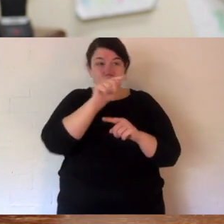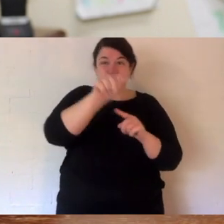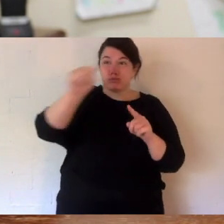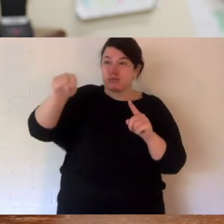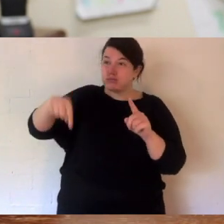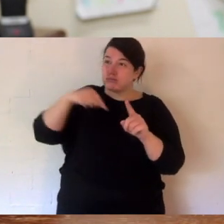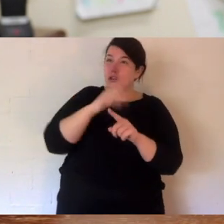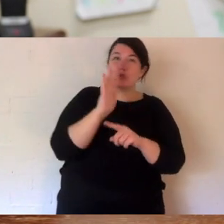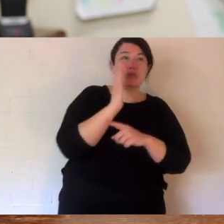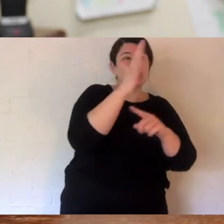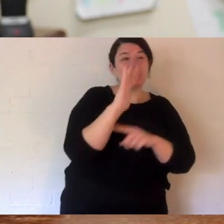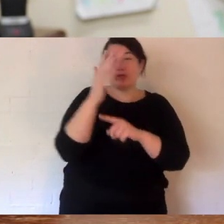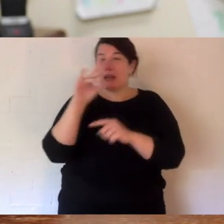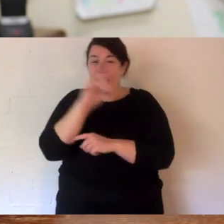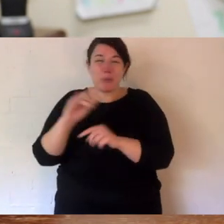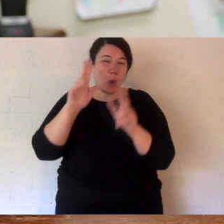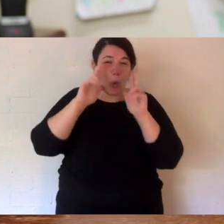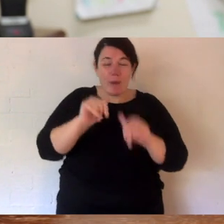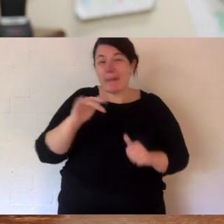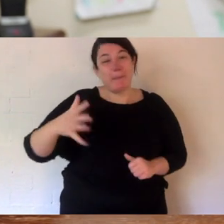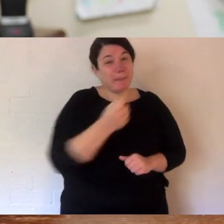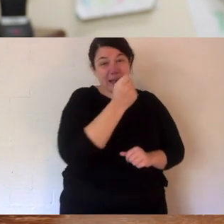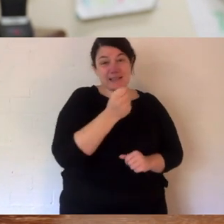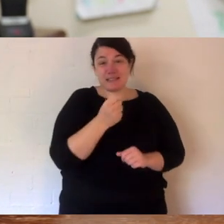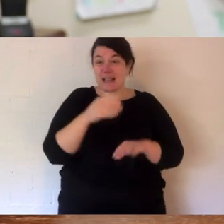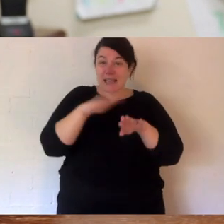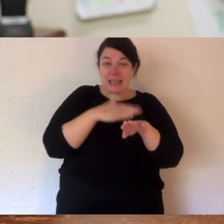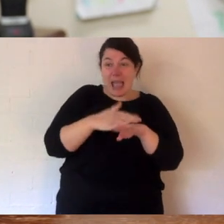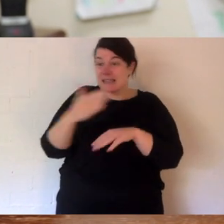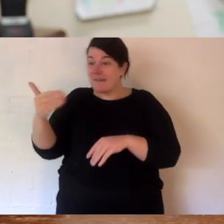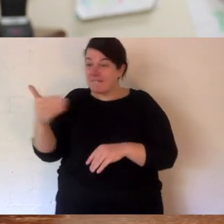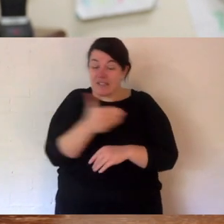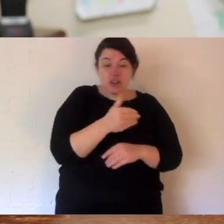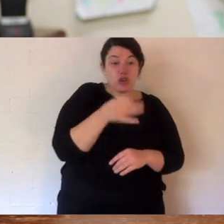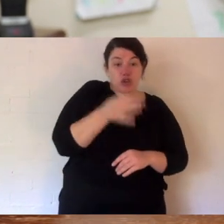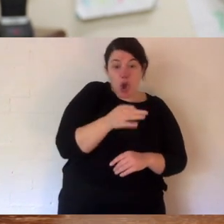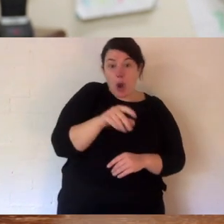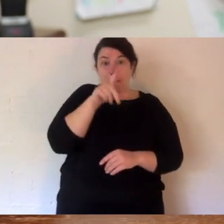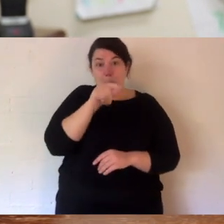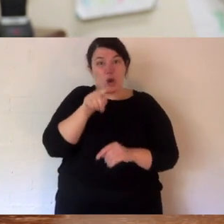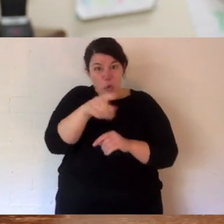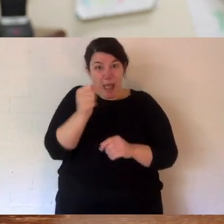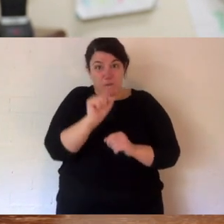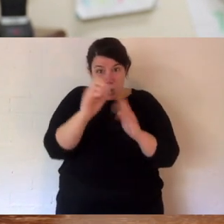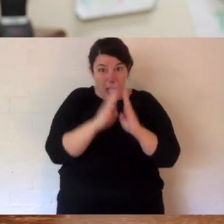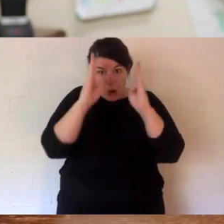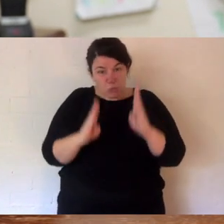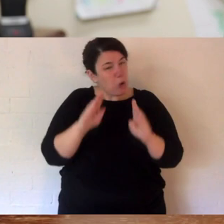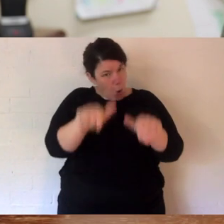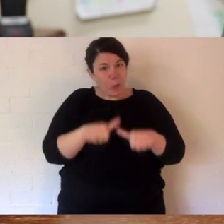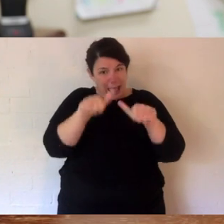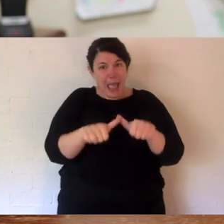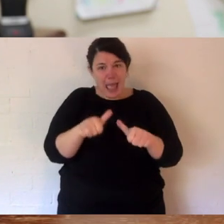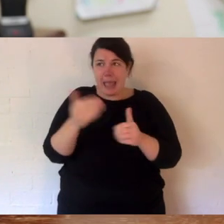connected with your wildlife and your nature. Things like this, or pets, even fish, cats, dogs, birds, as long as they're kept away